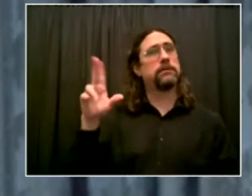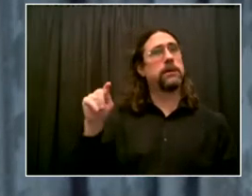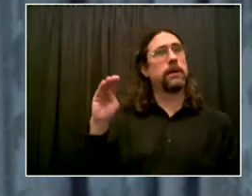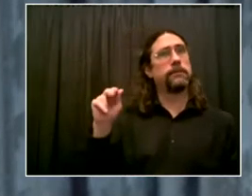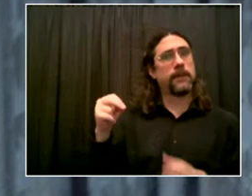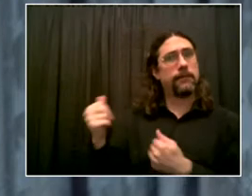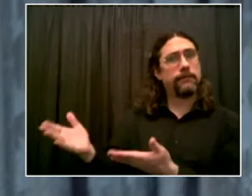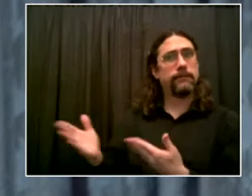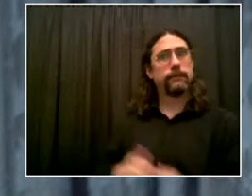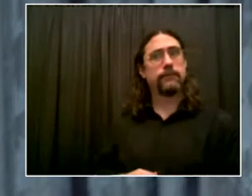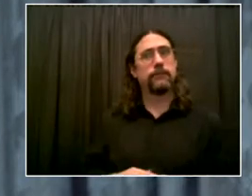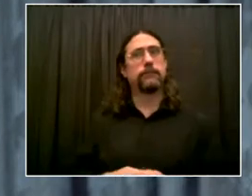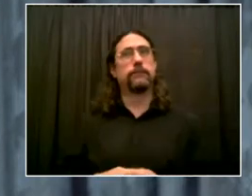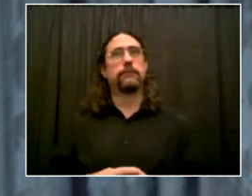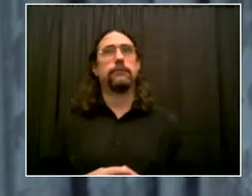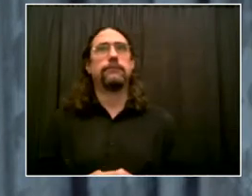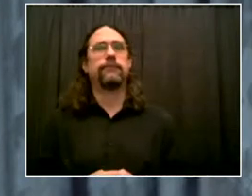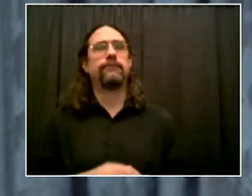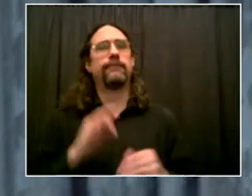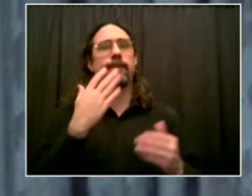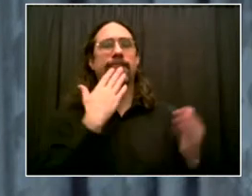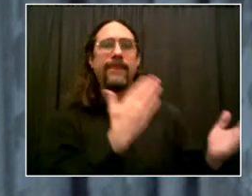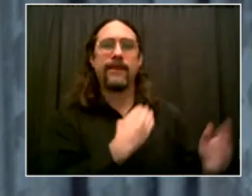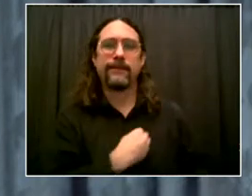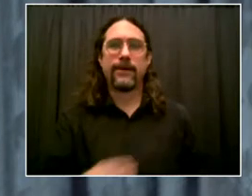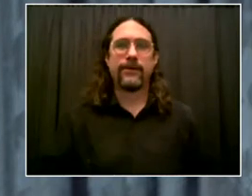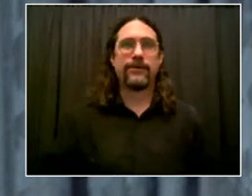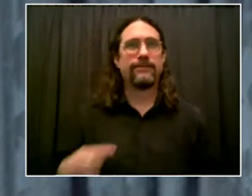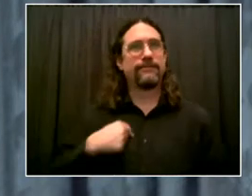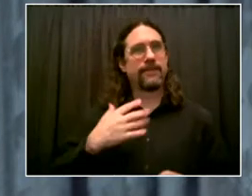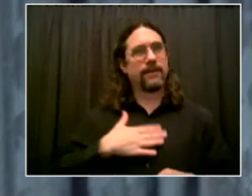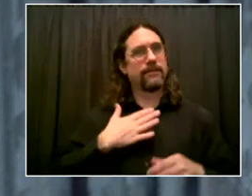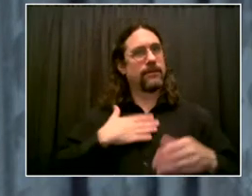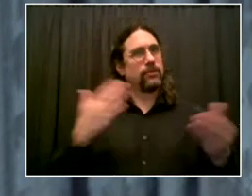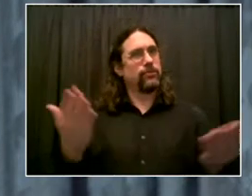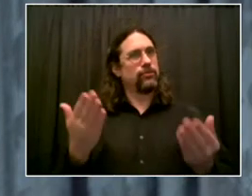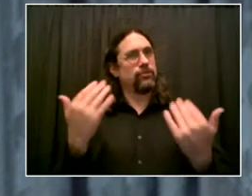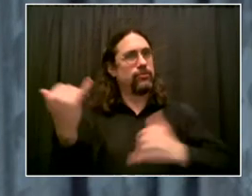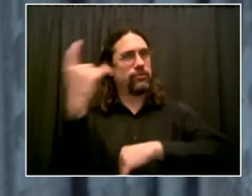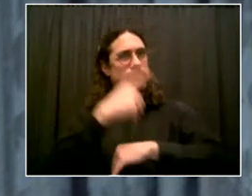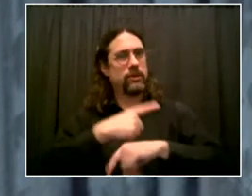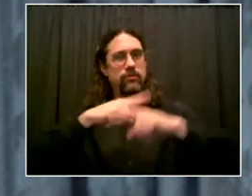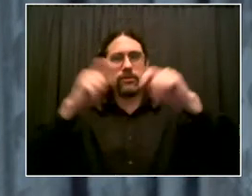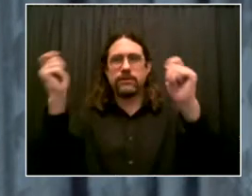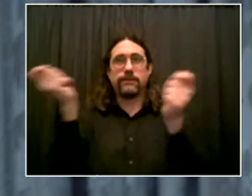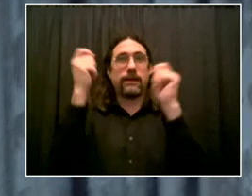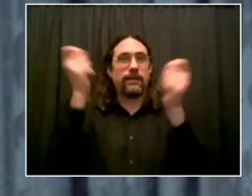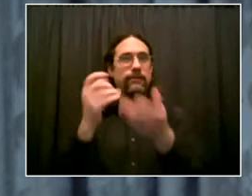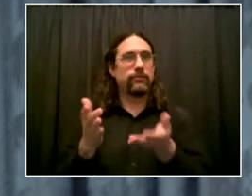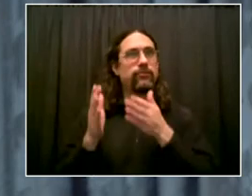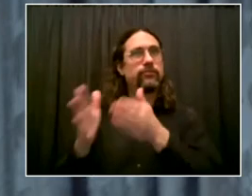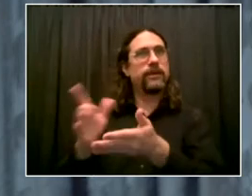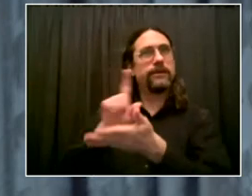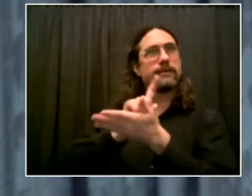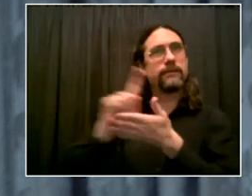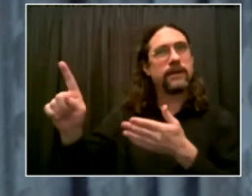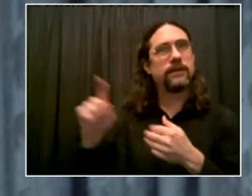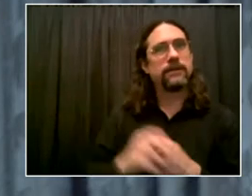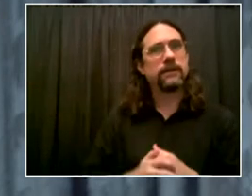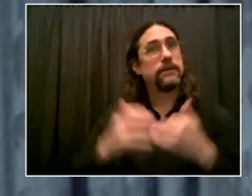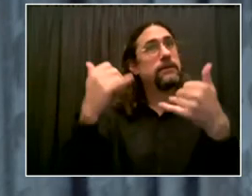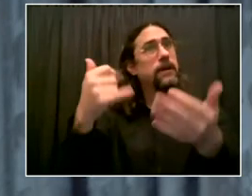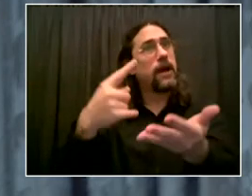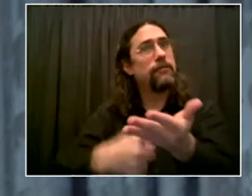I'm particularly happy to be talking about both buses and bikes. First,